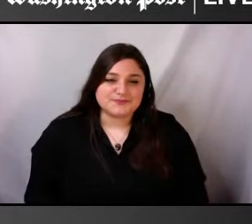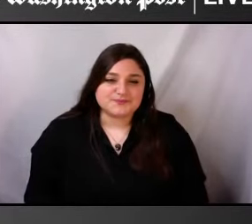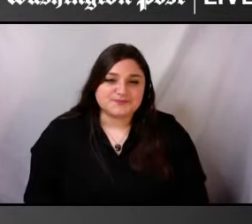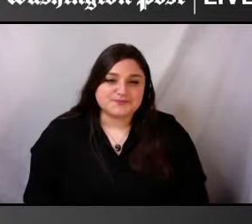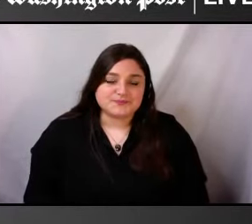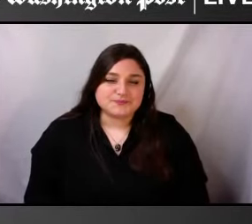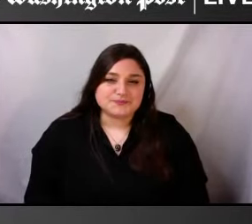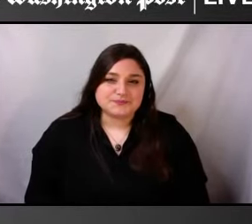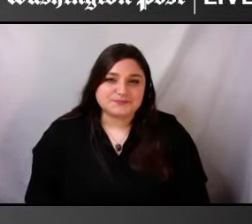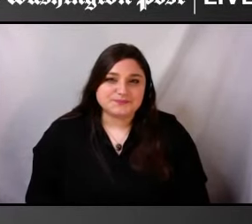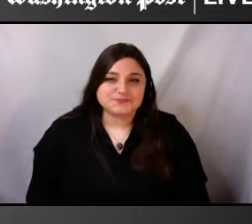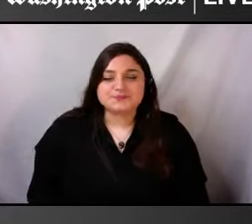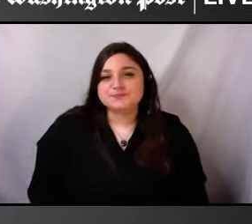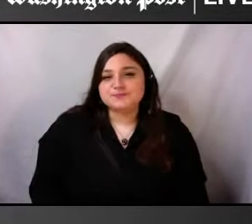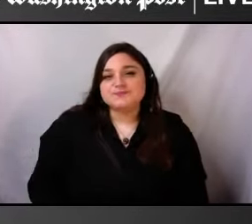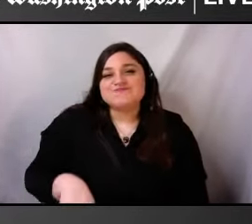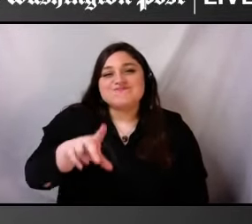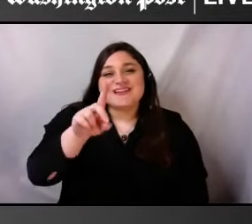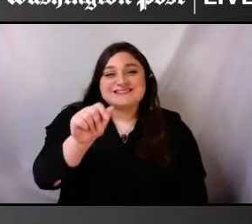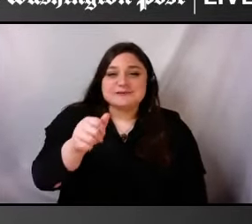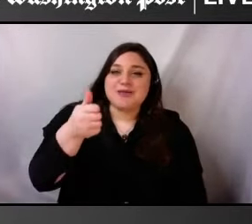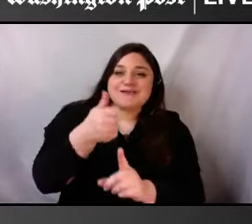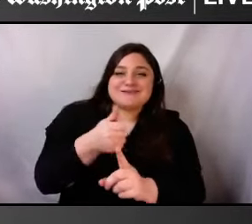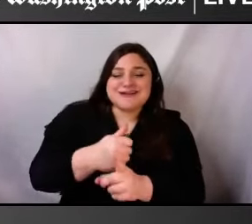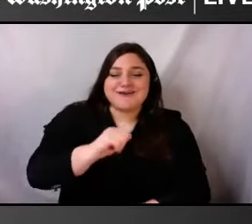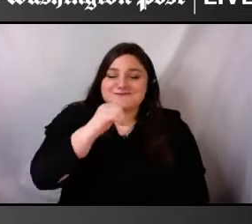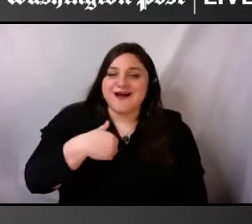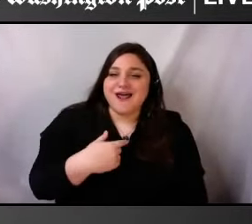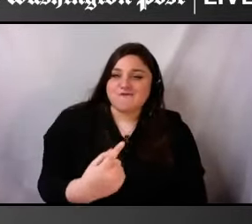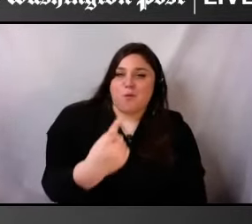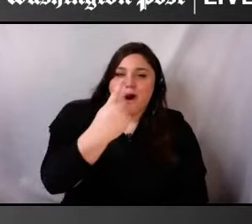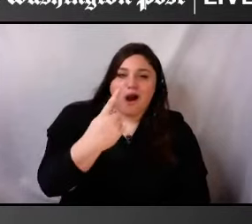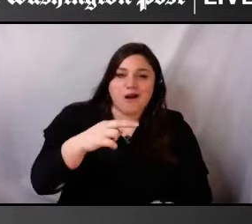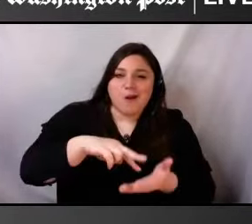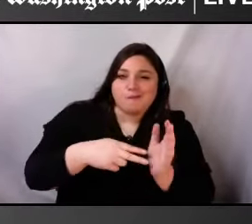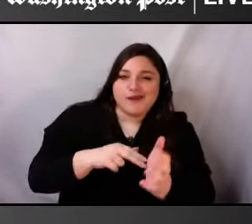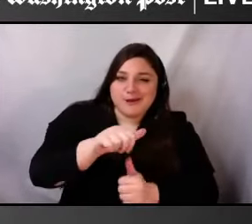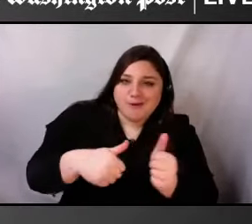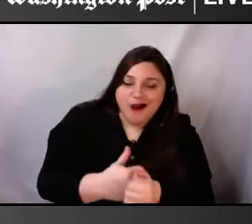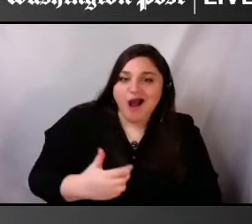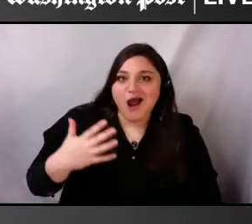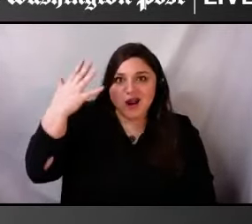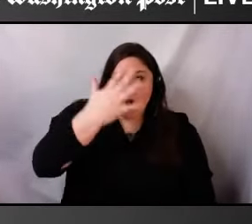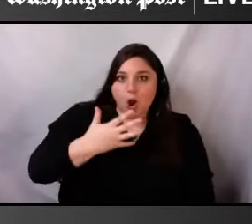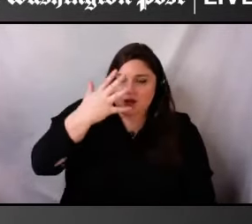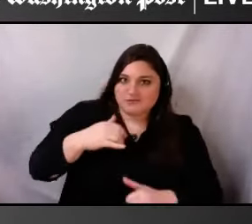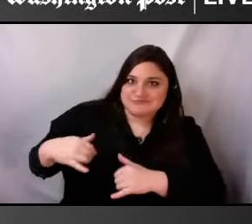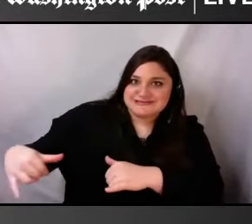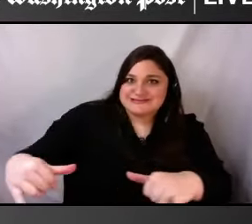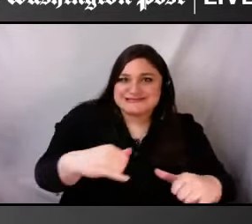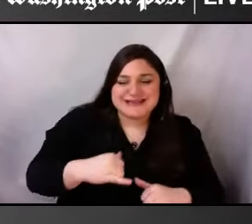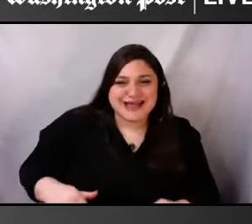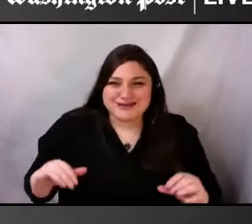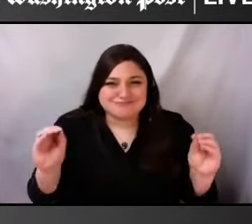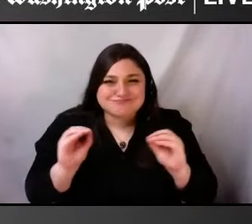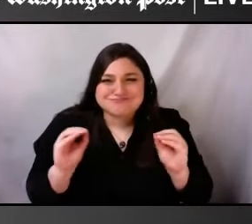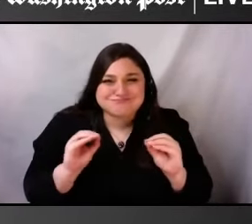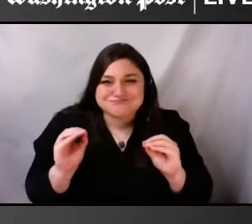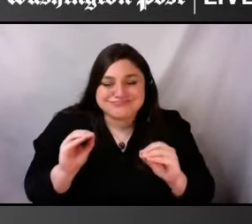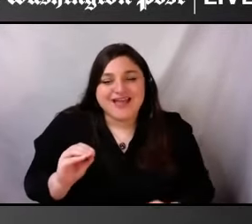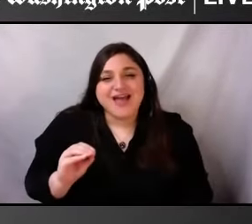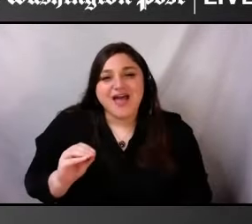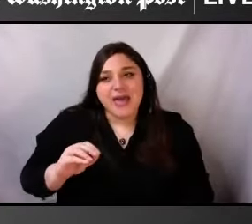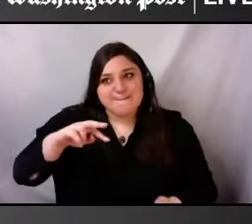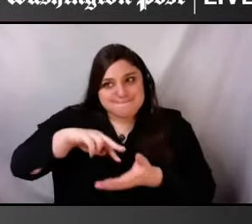is not a monolith, which means that it doesn't look the same. And it really means that people need to